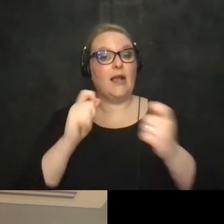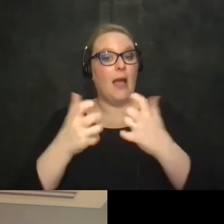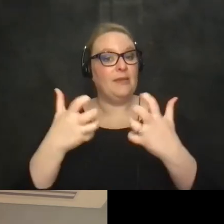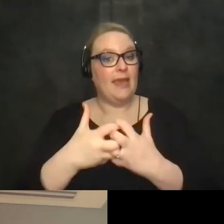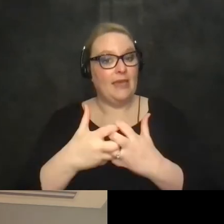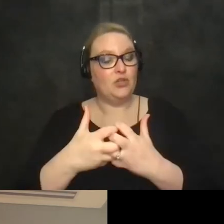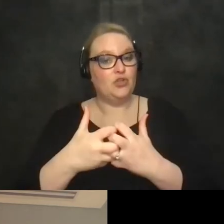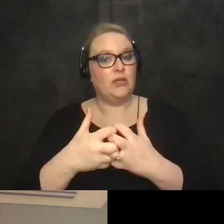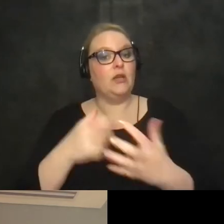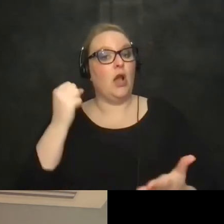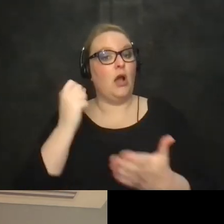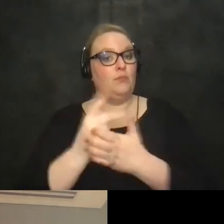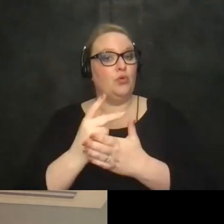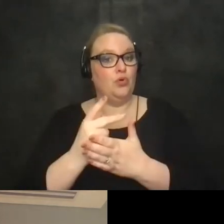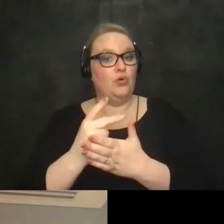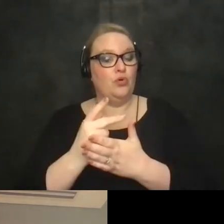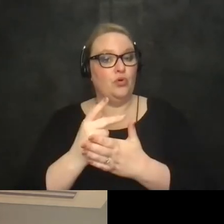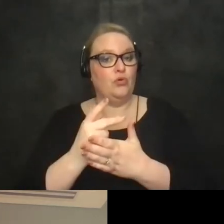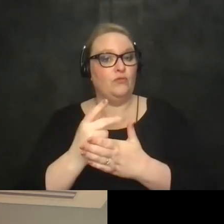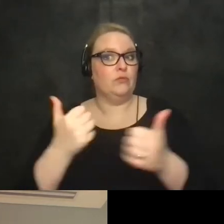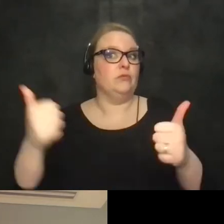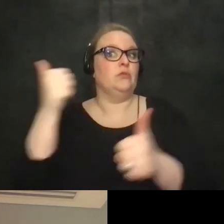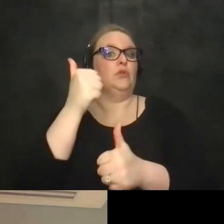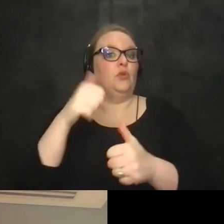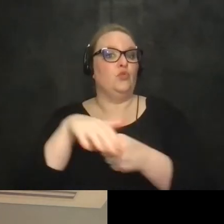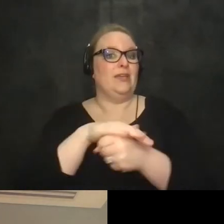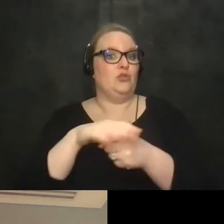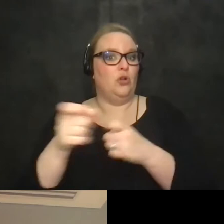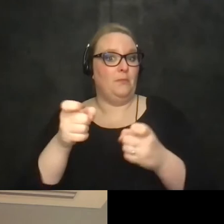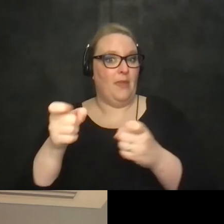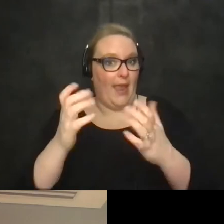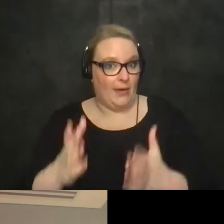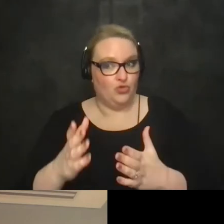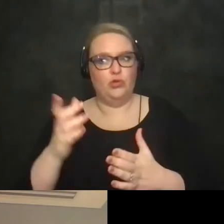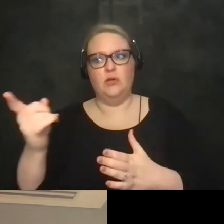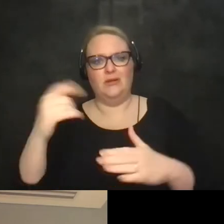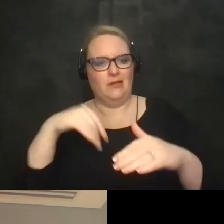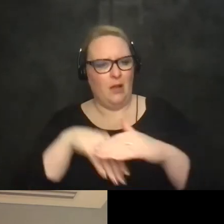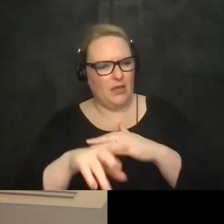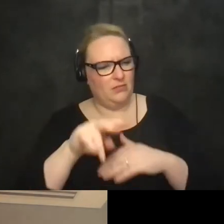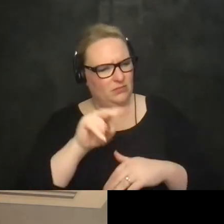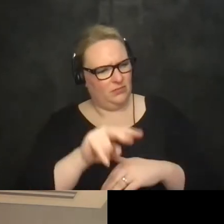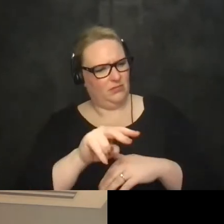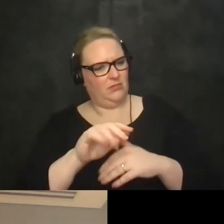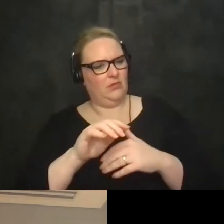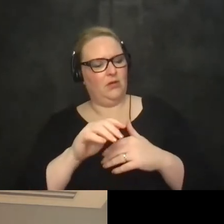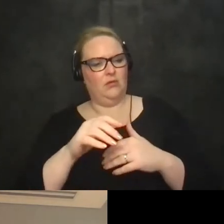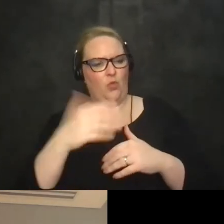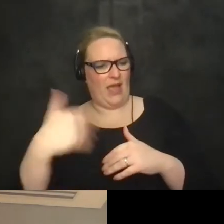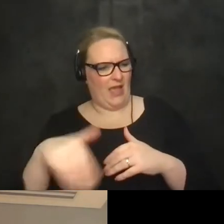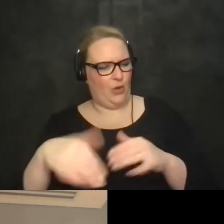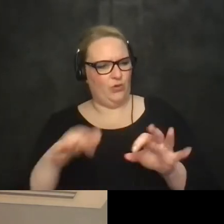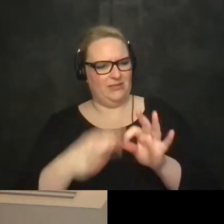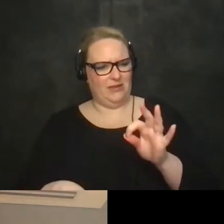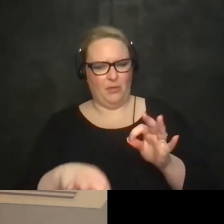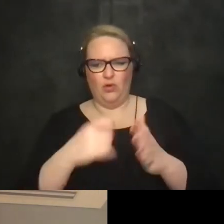got approved by like regional managers came in just to see how simple you